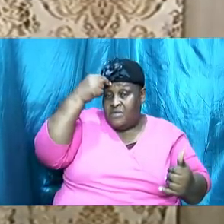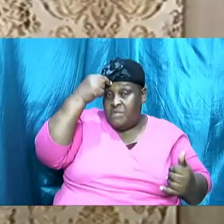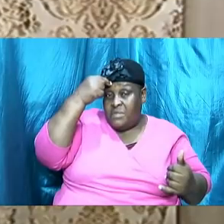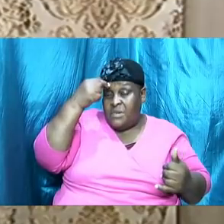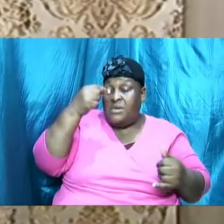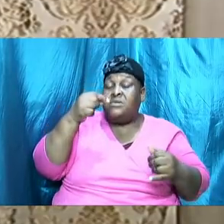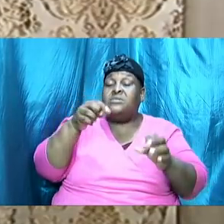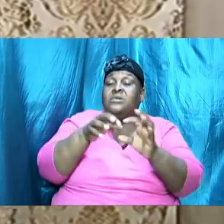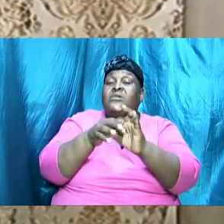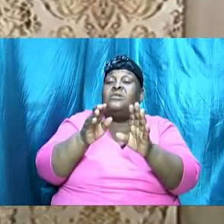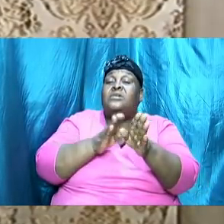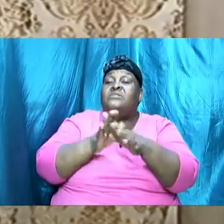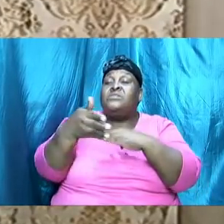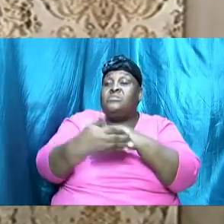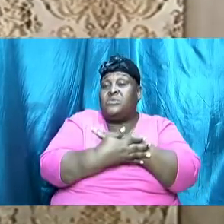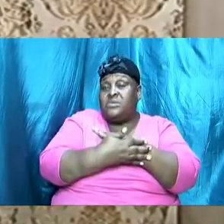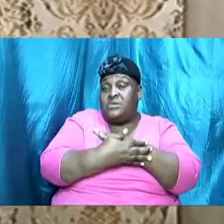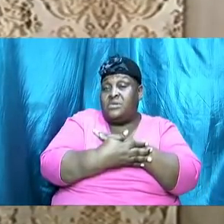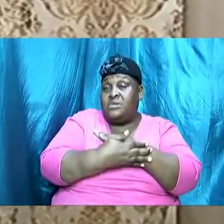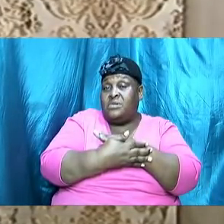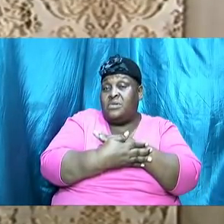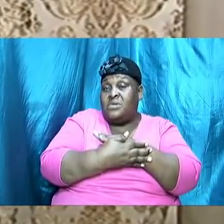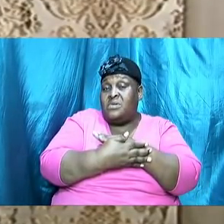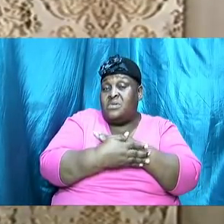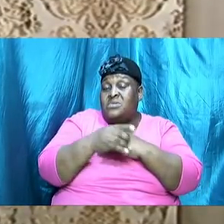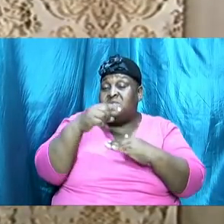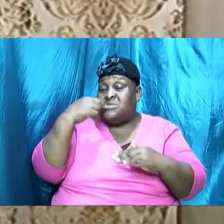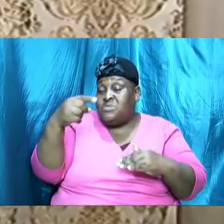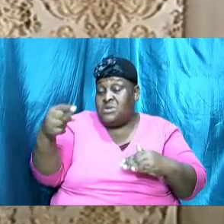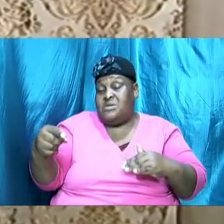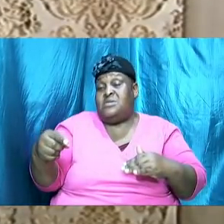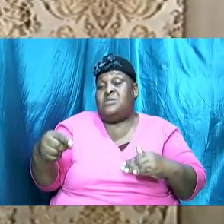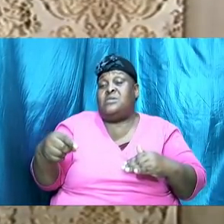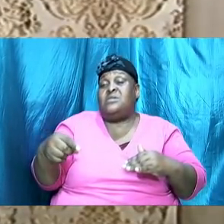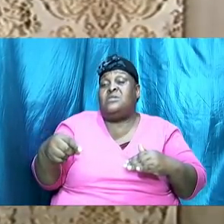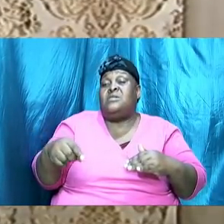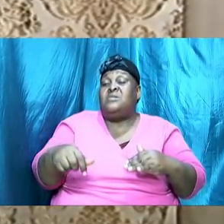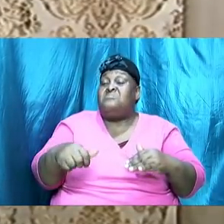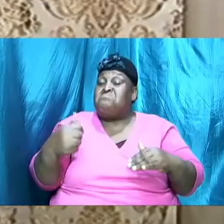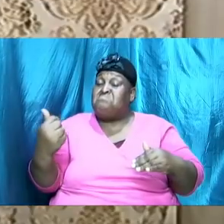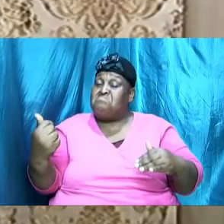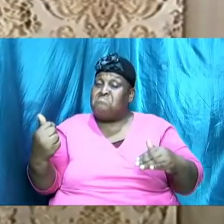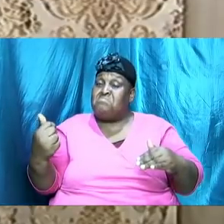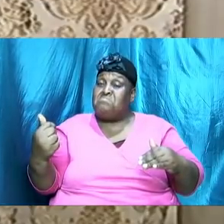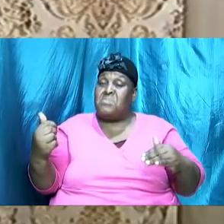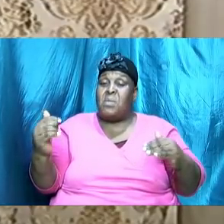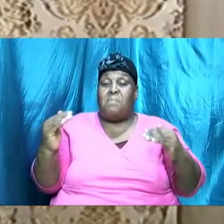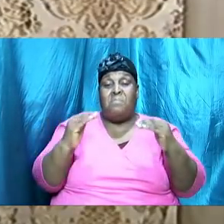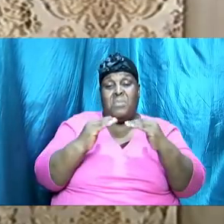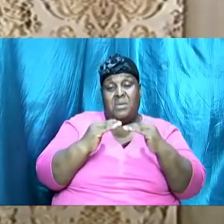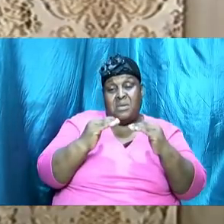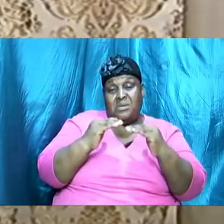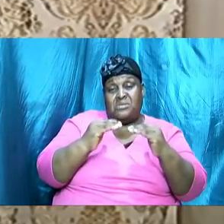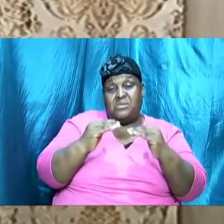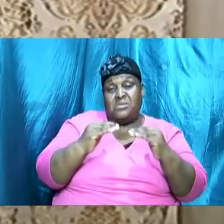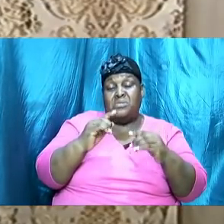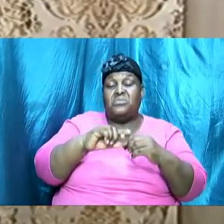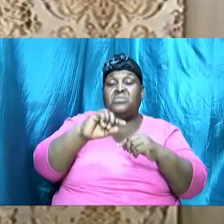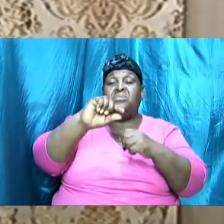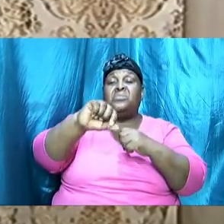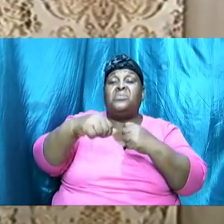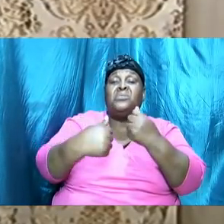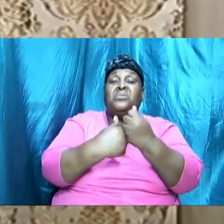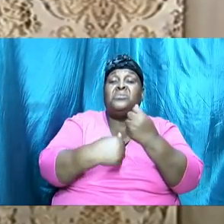has imposed another set of measures to assist in